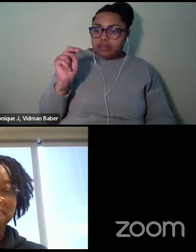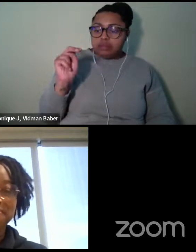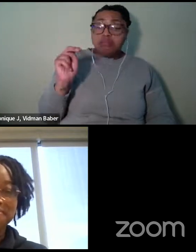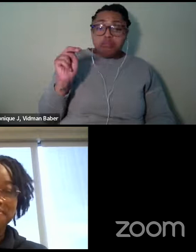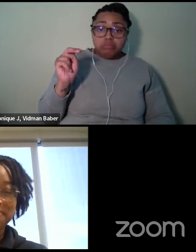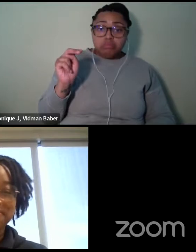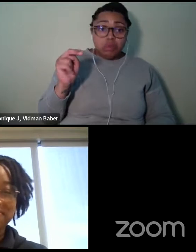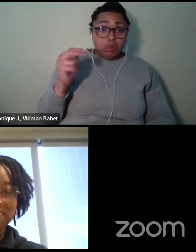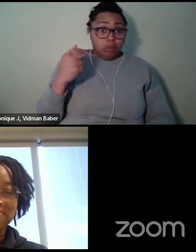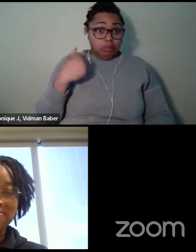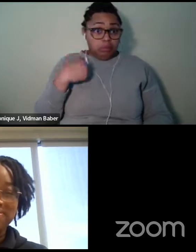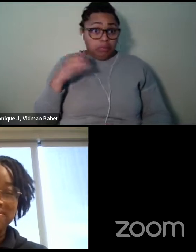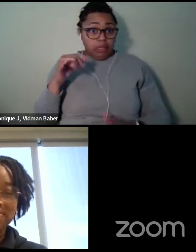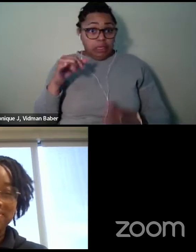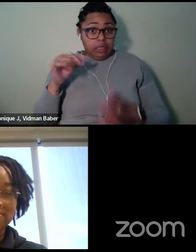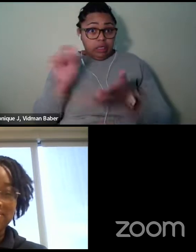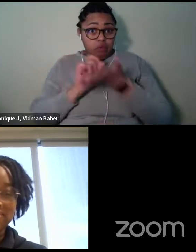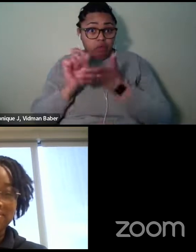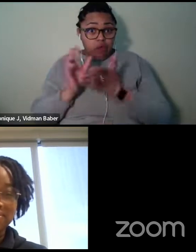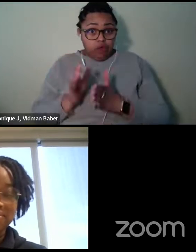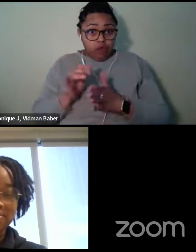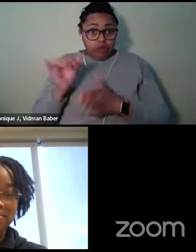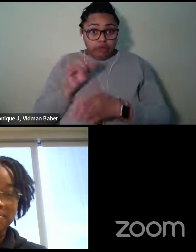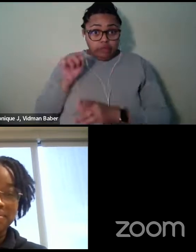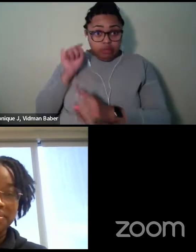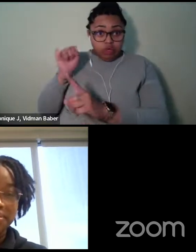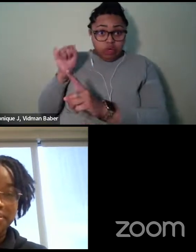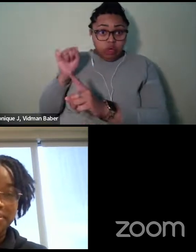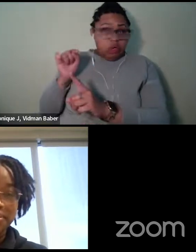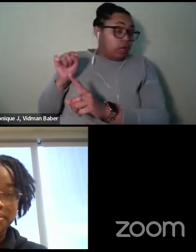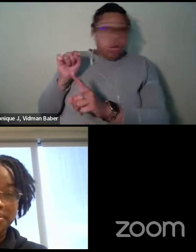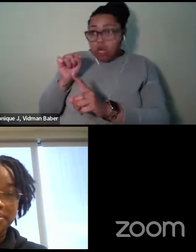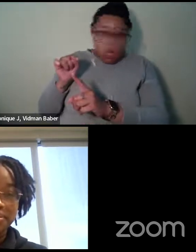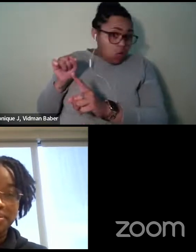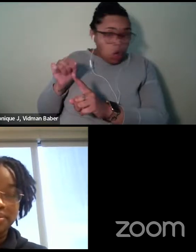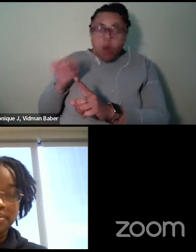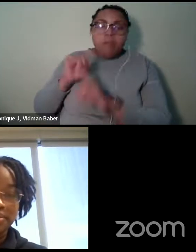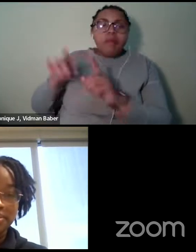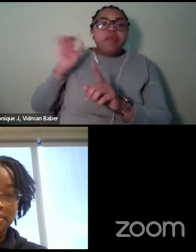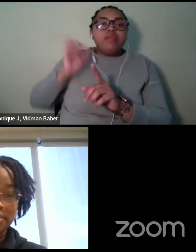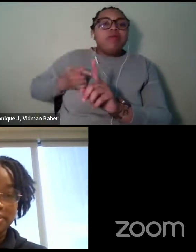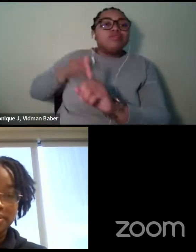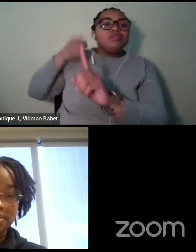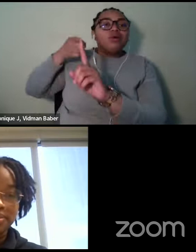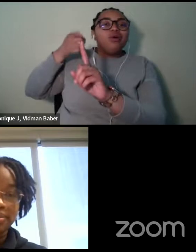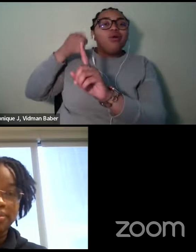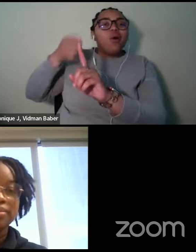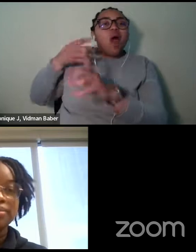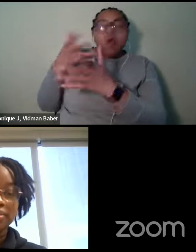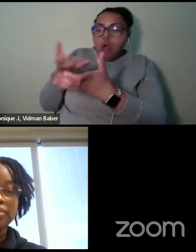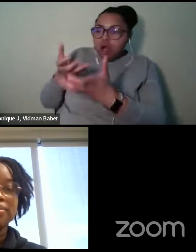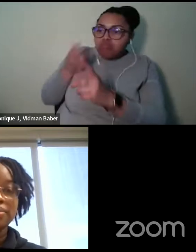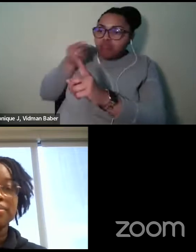always the goal for me. So that was something for me to stretch towards as I experimented in my own writing.